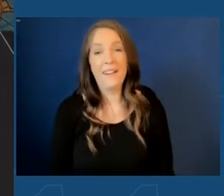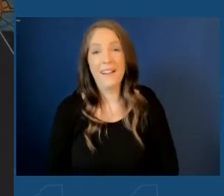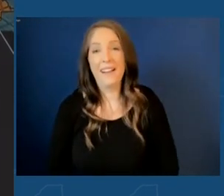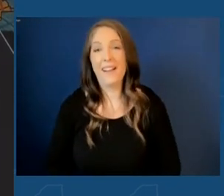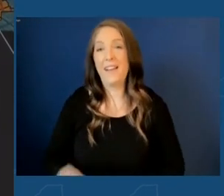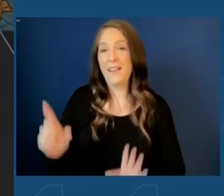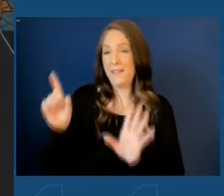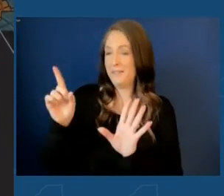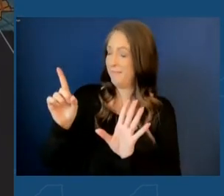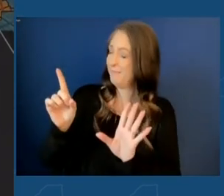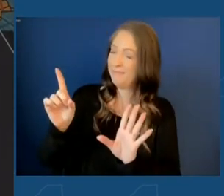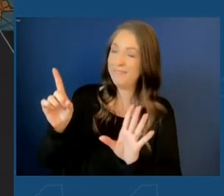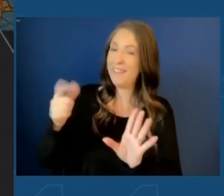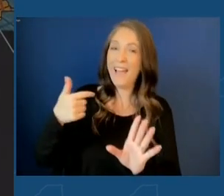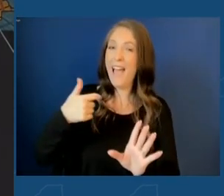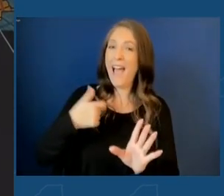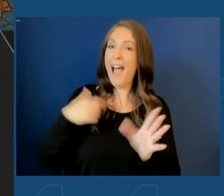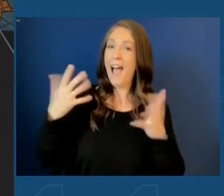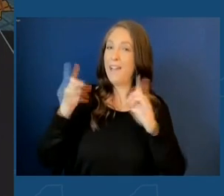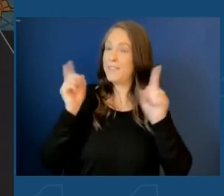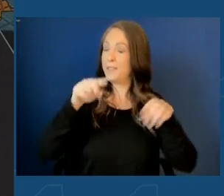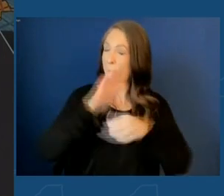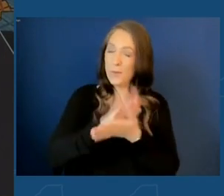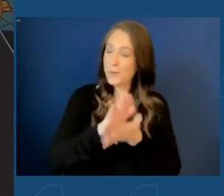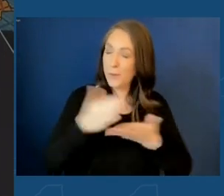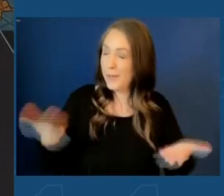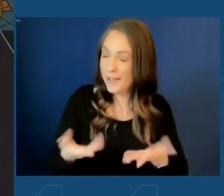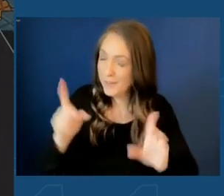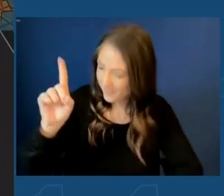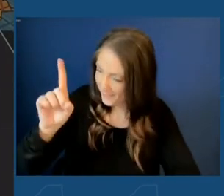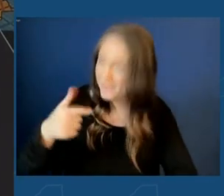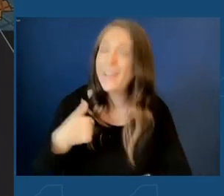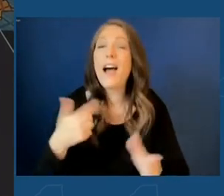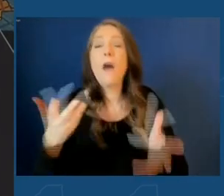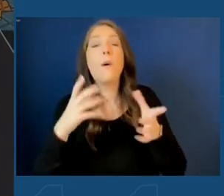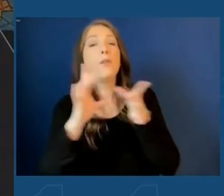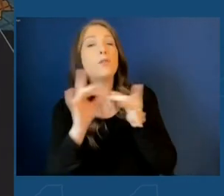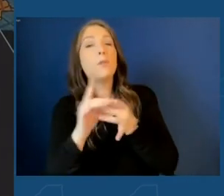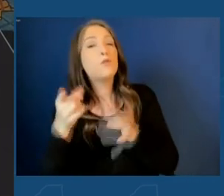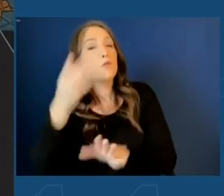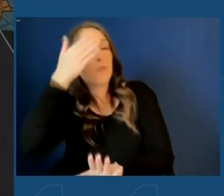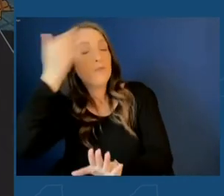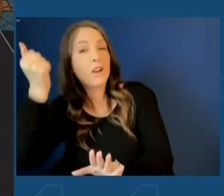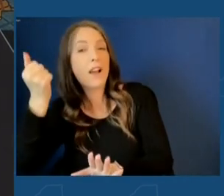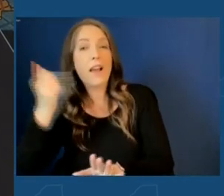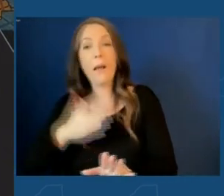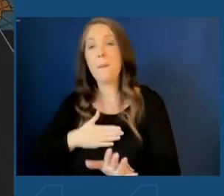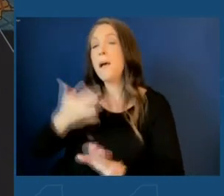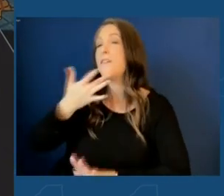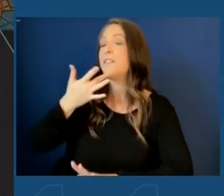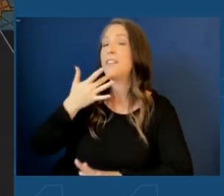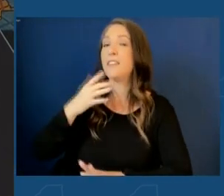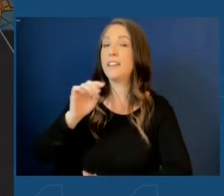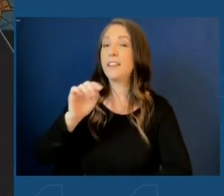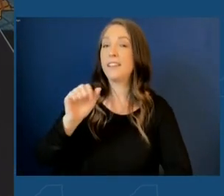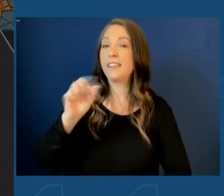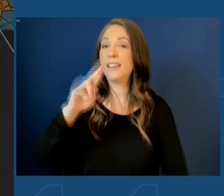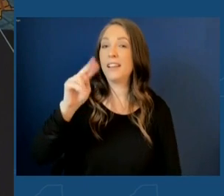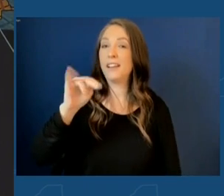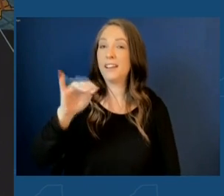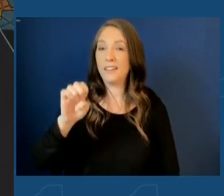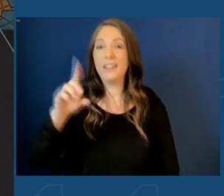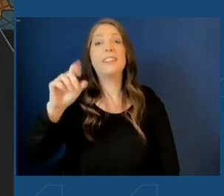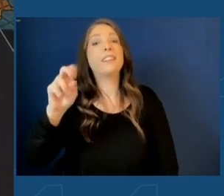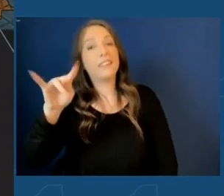Wait a minute, Senator. I'm the one who went to school here. Let me mention, also, you forgot one of my favorites, Ernie Davis,